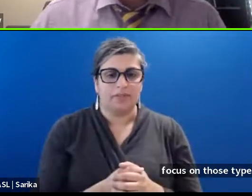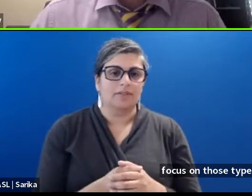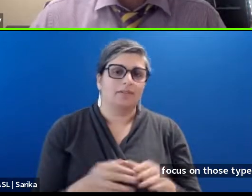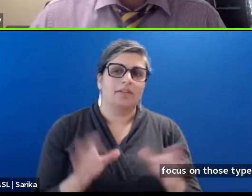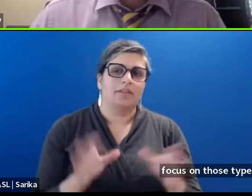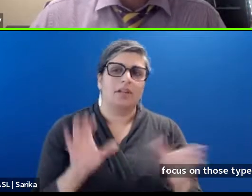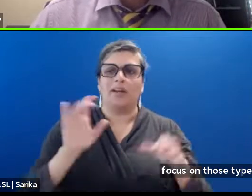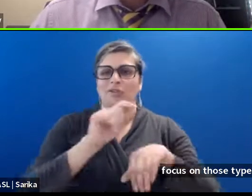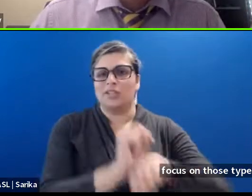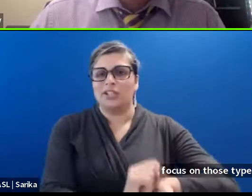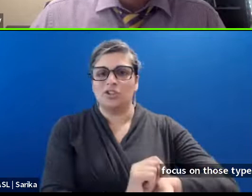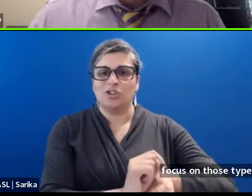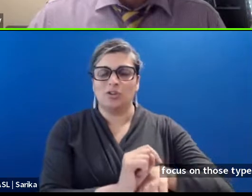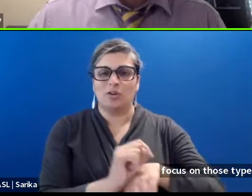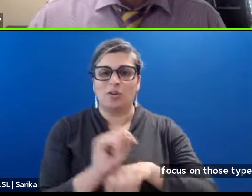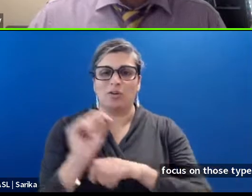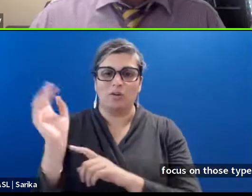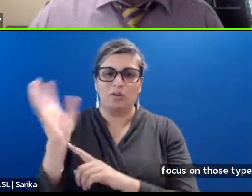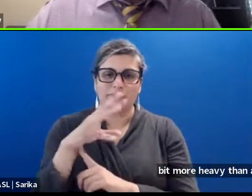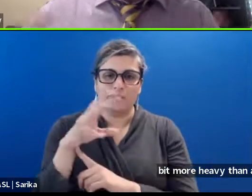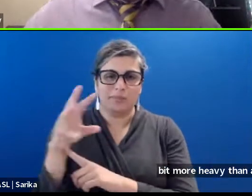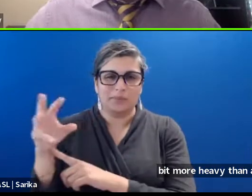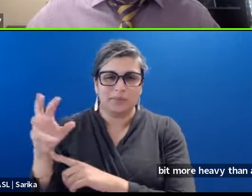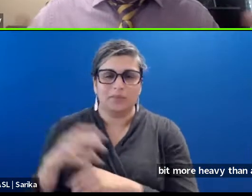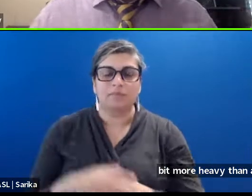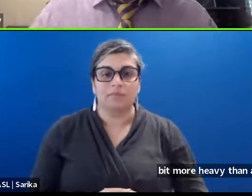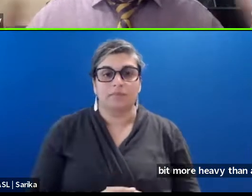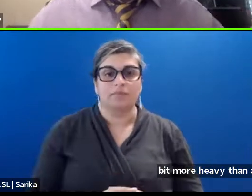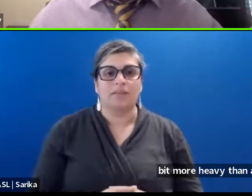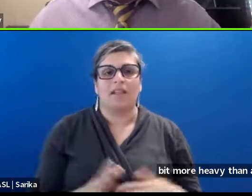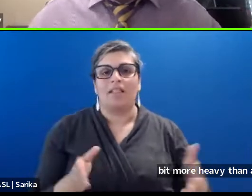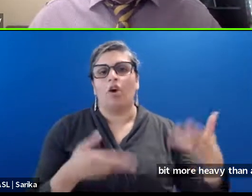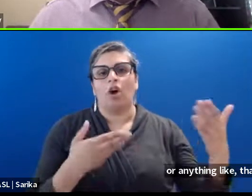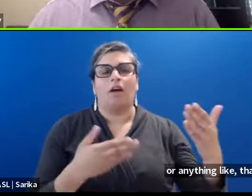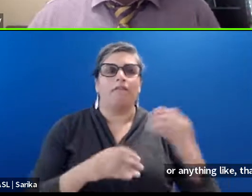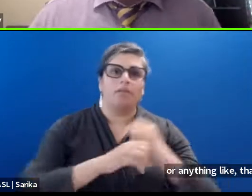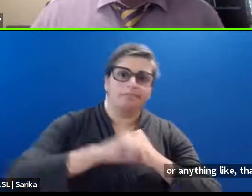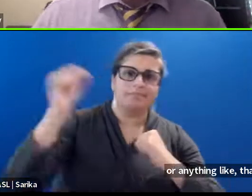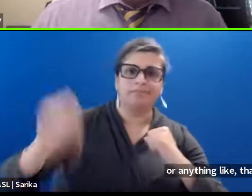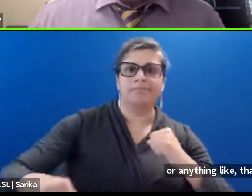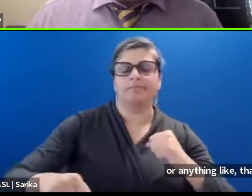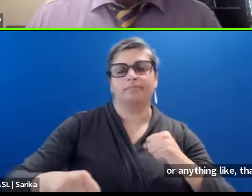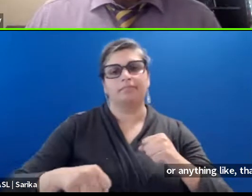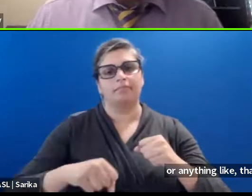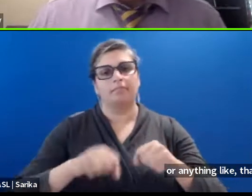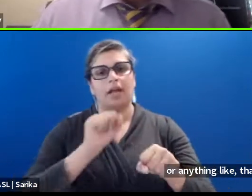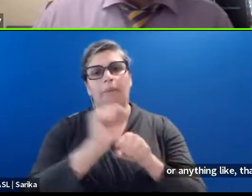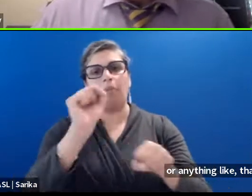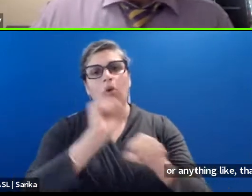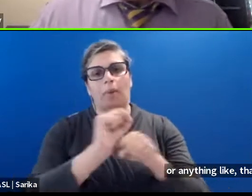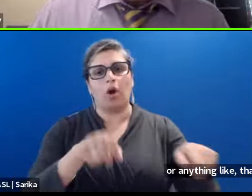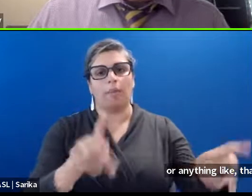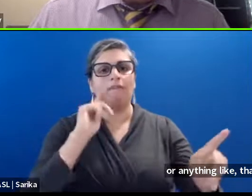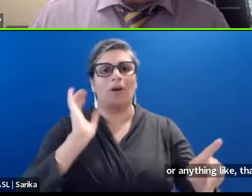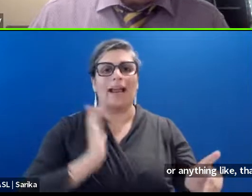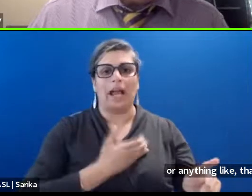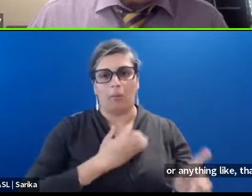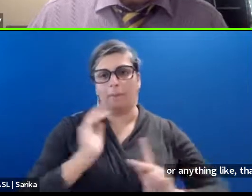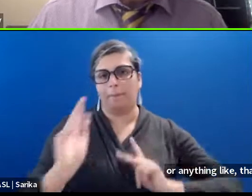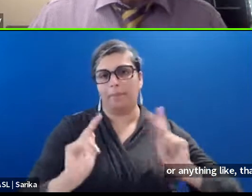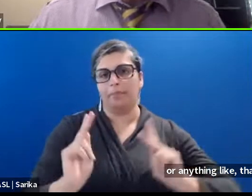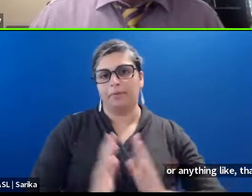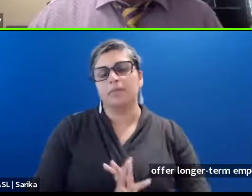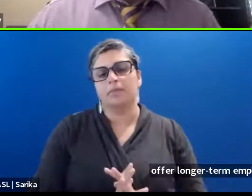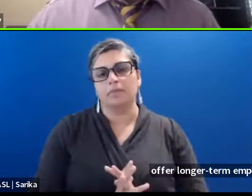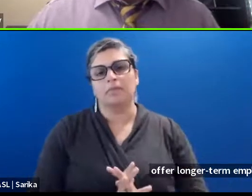anything like that. Simply because. Um. Um. offer. Longer term. Employment opportunities. For. Our crew. And they tend to